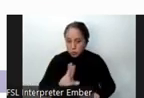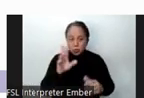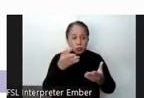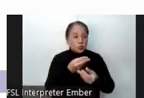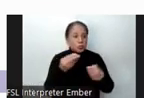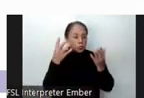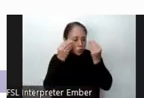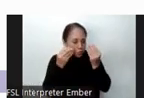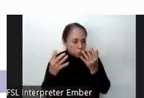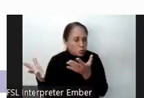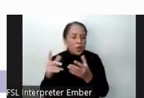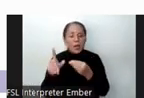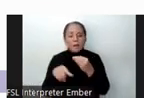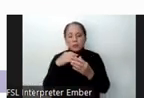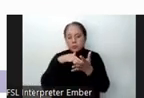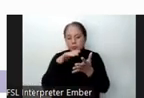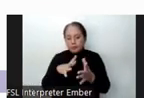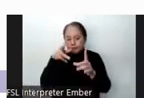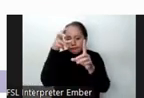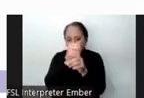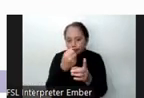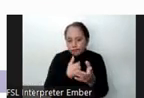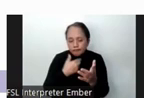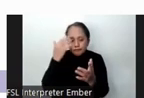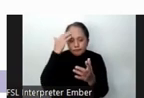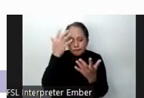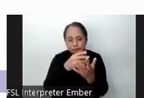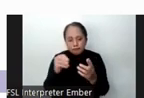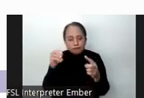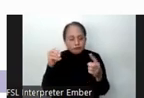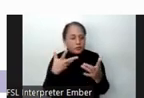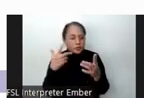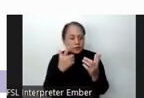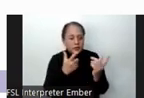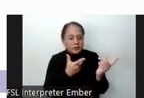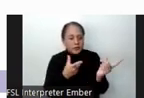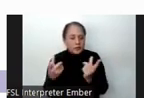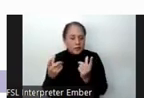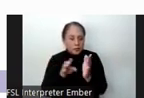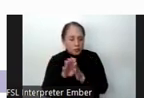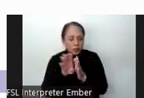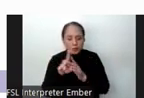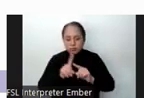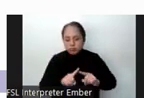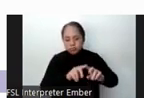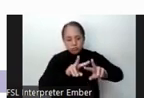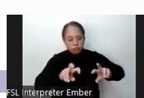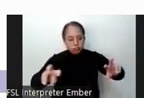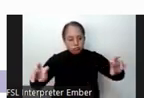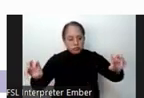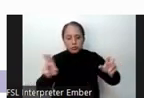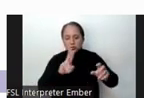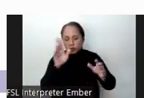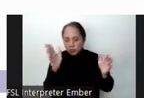information about student achievement in literacy, as well as those developed by various researchers for use in smaller samples.